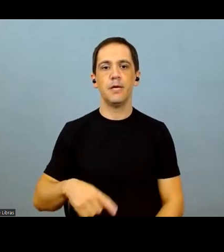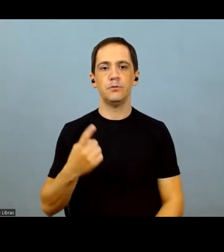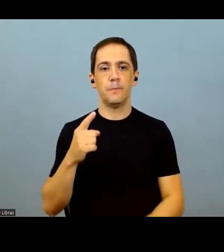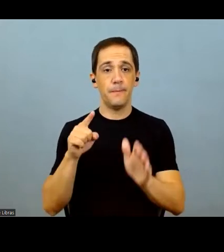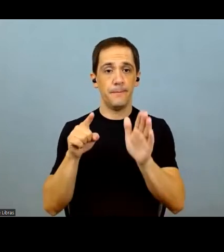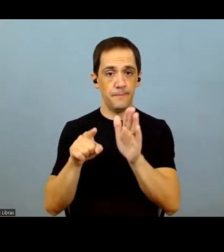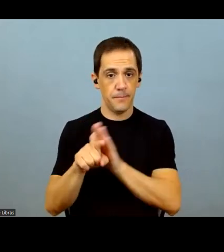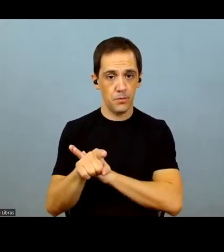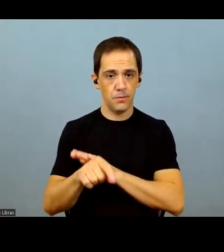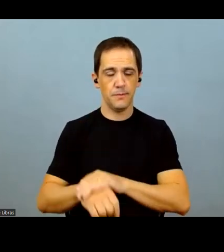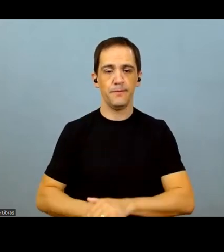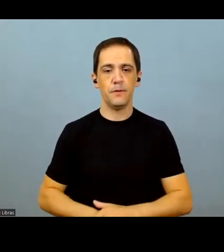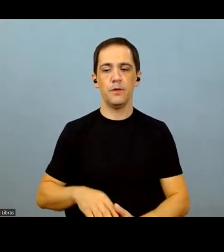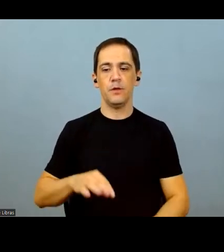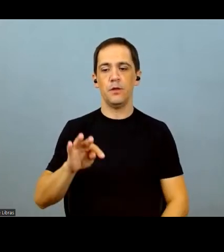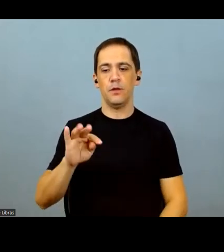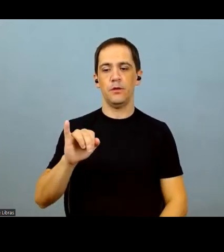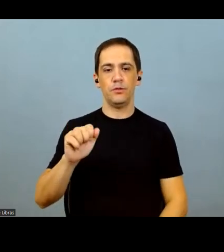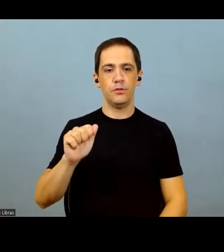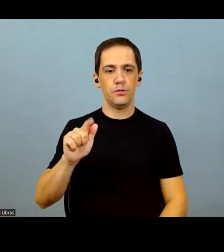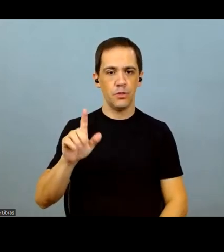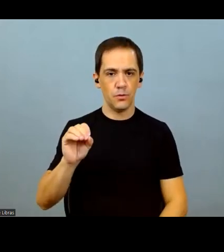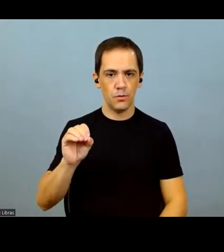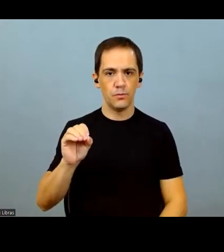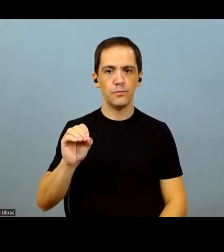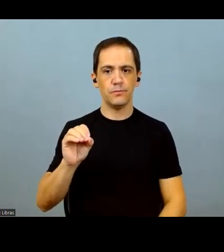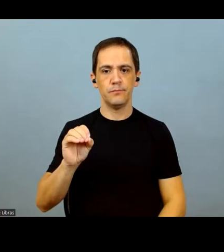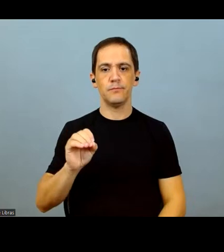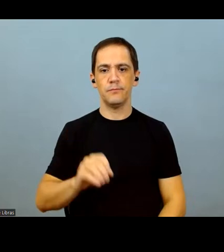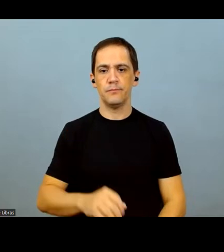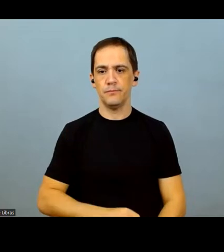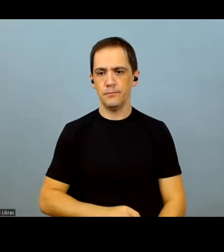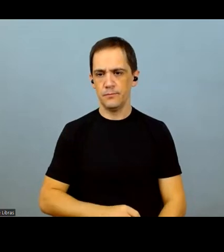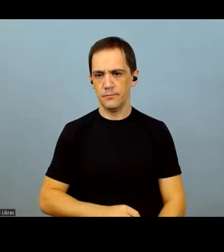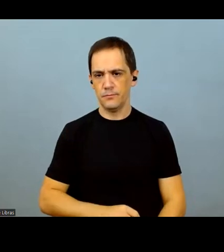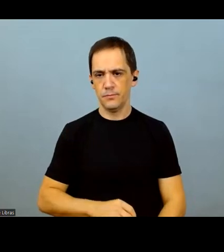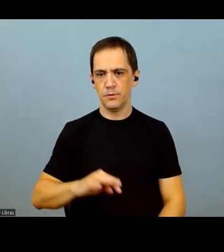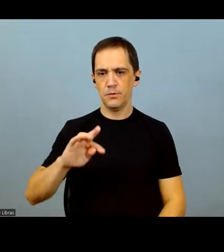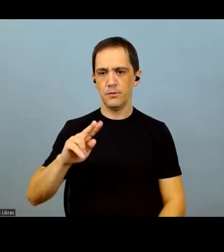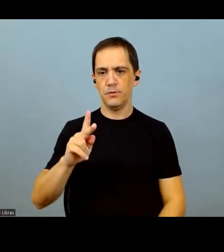another question from Tiago Duarte, BTG Pactual.